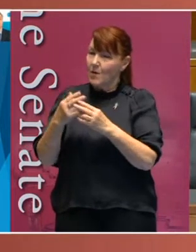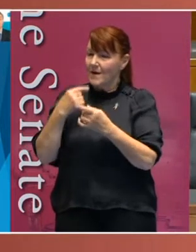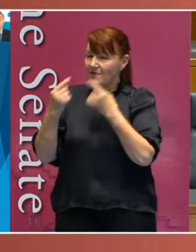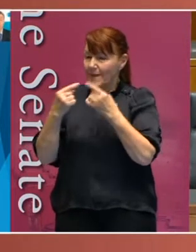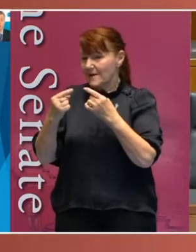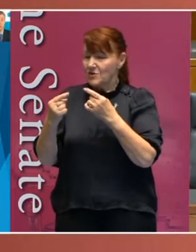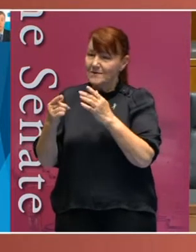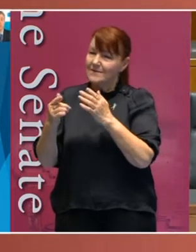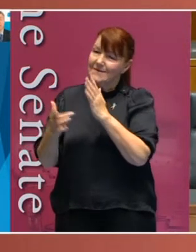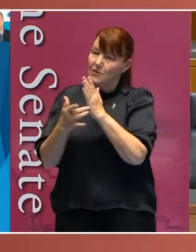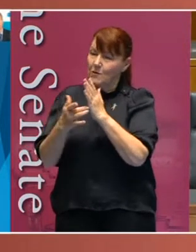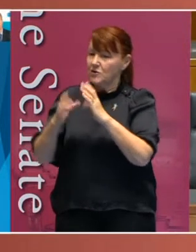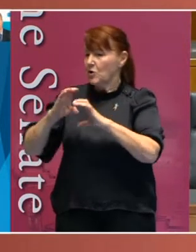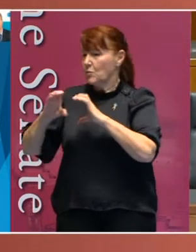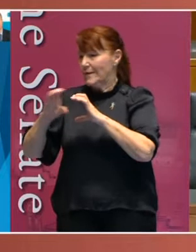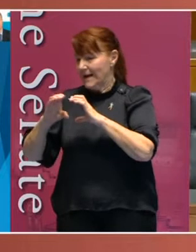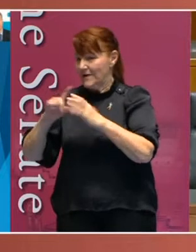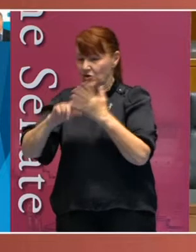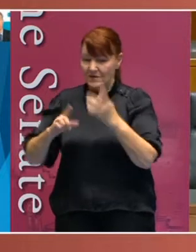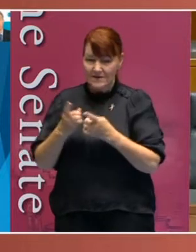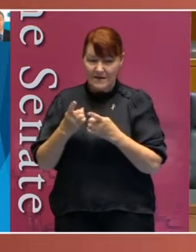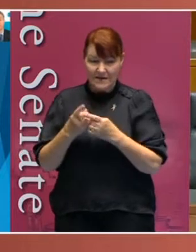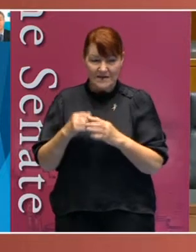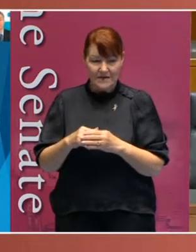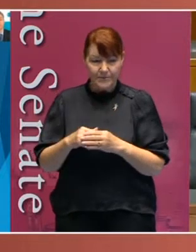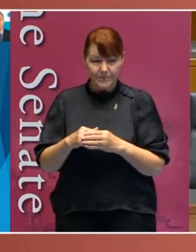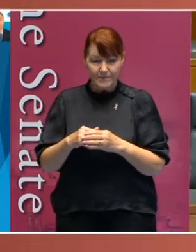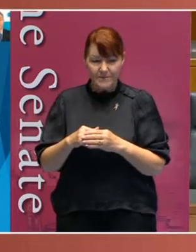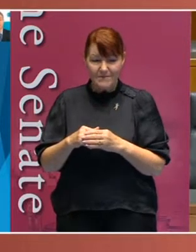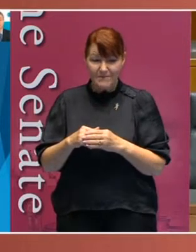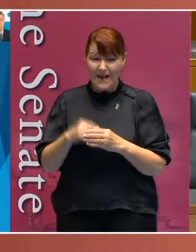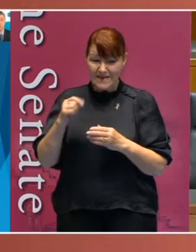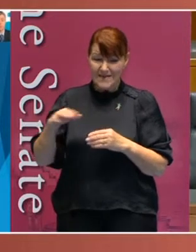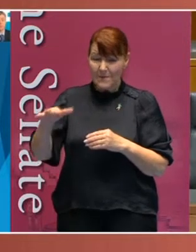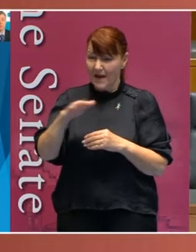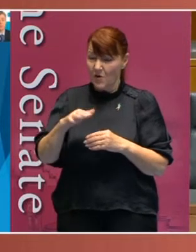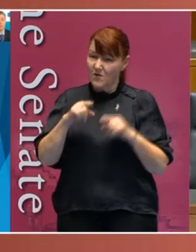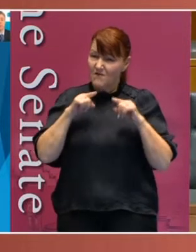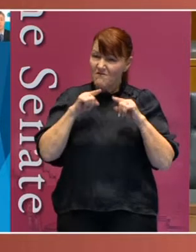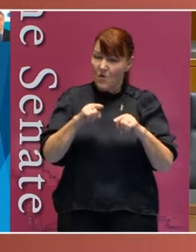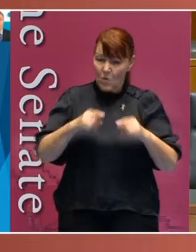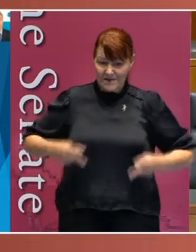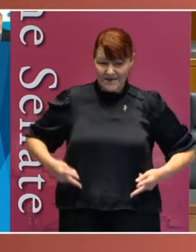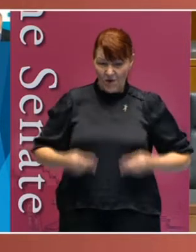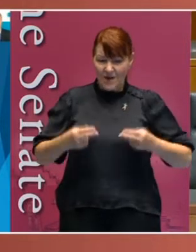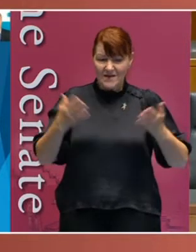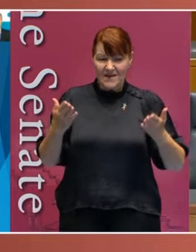accessible In law reform relating to such areas as forced sterilisation, supportive decision making,